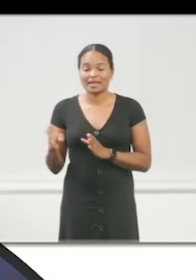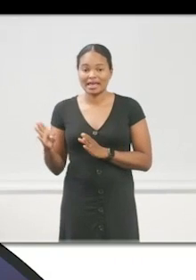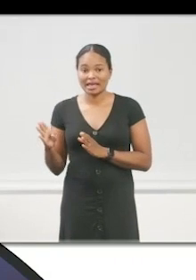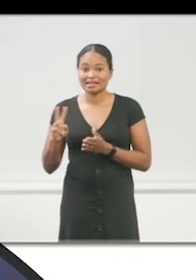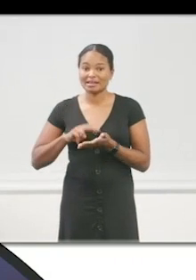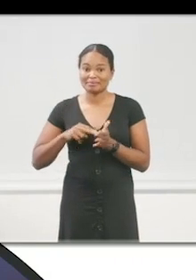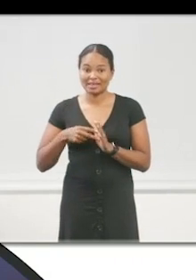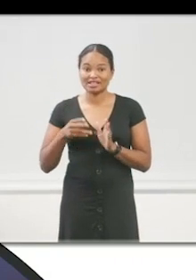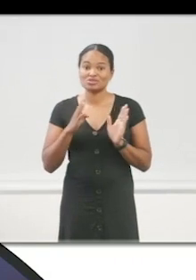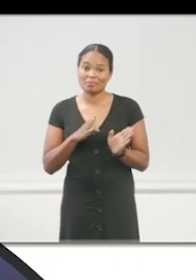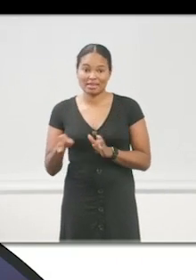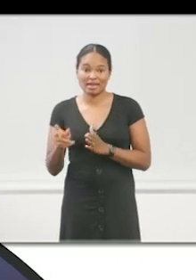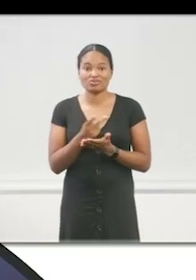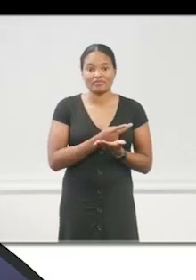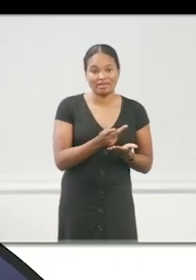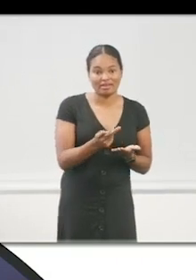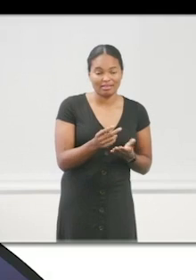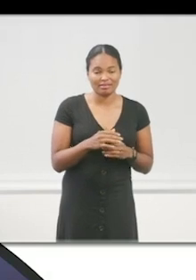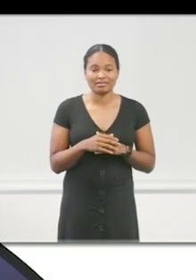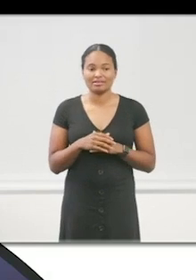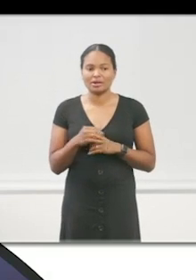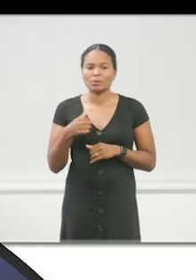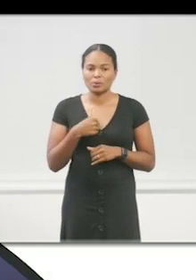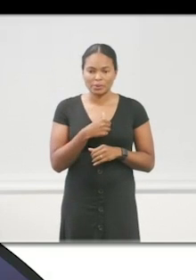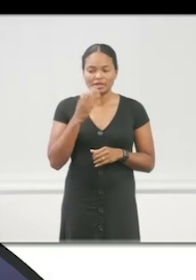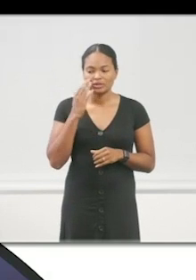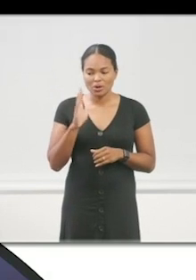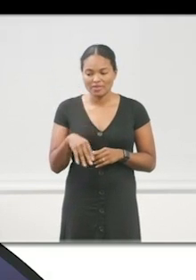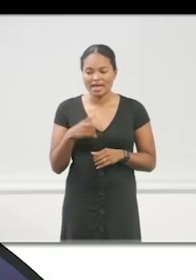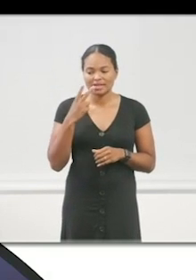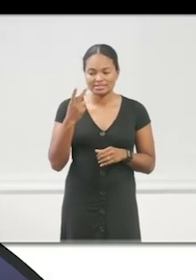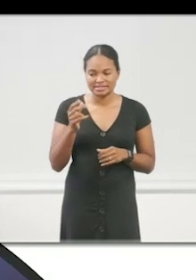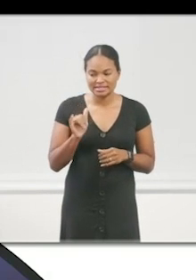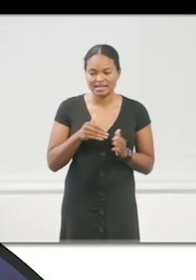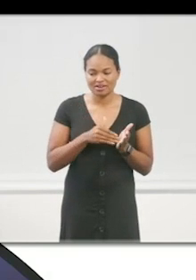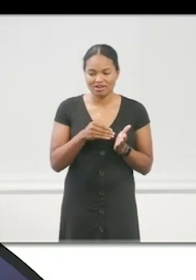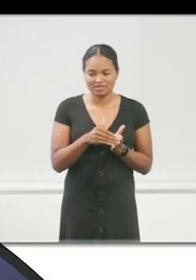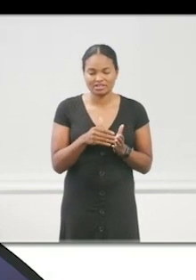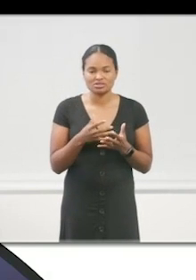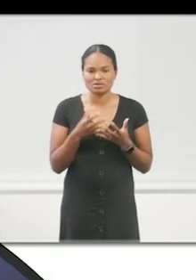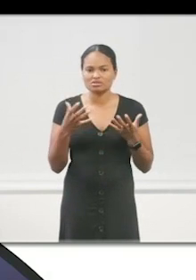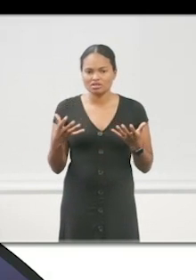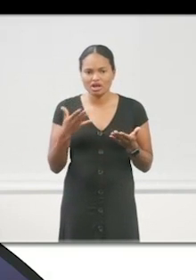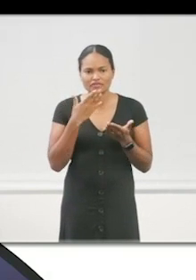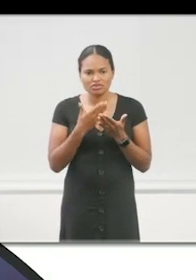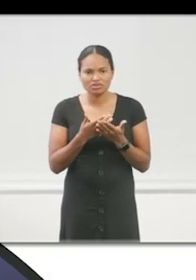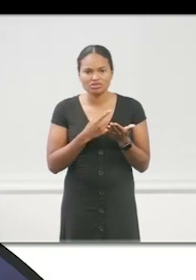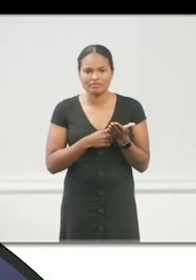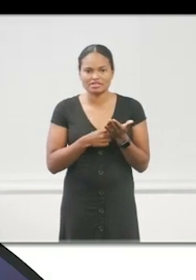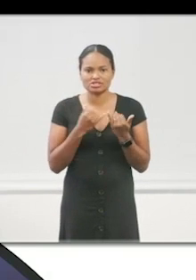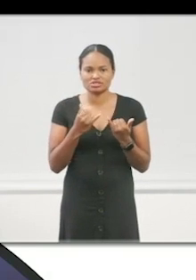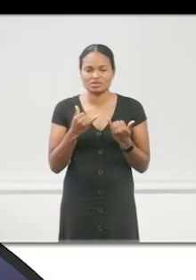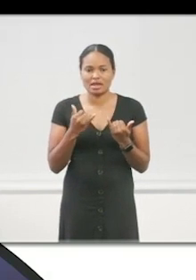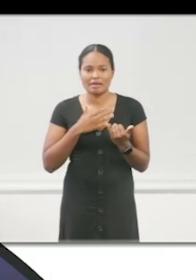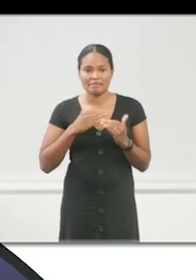plan to fail. So, we know that, see that. A lot of good stuff today. My colleagues that are here, I do appreciate.